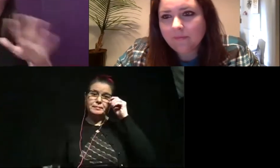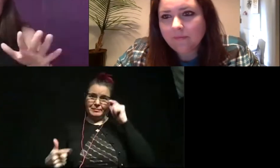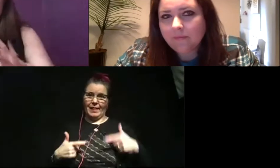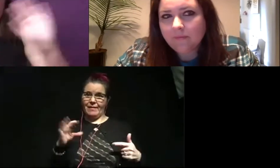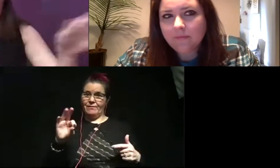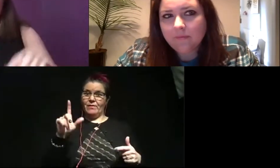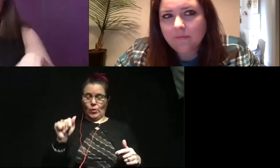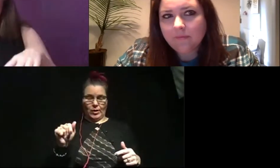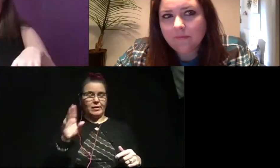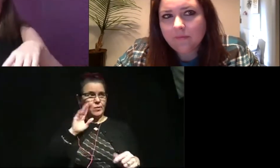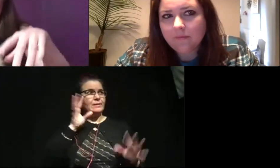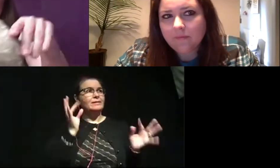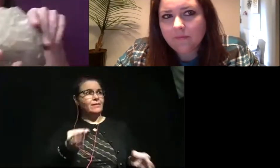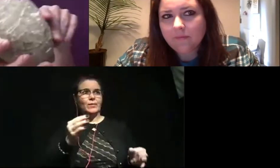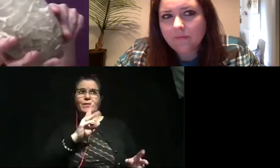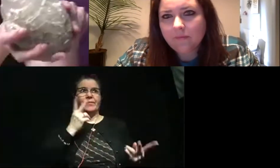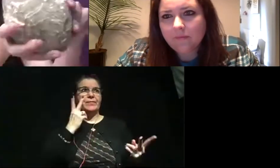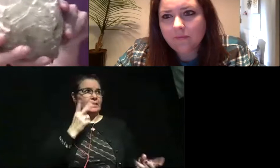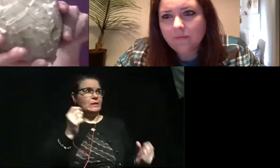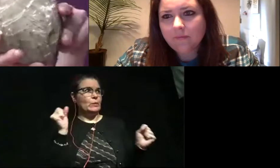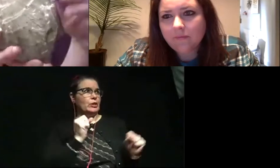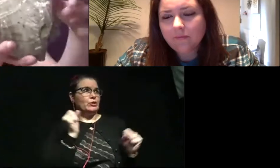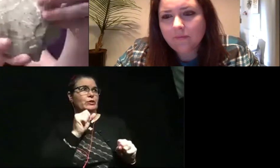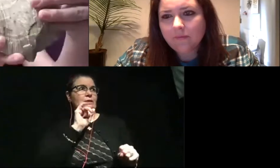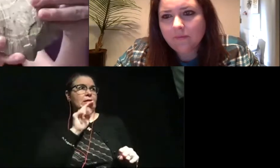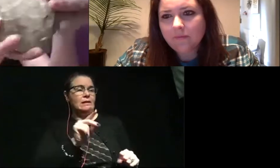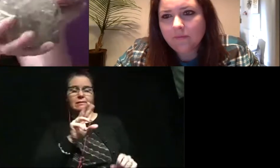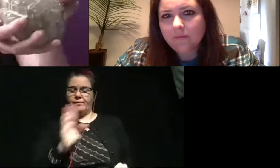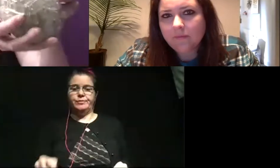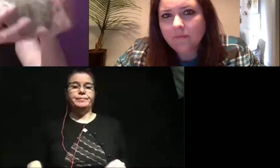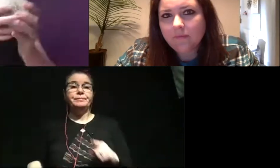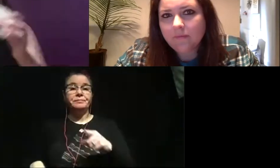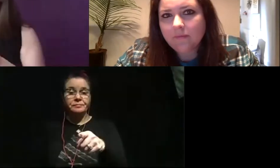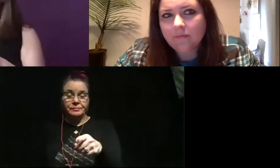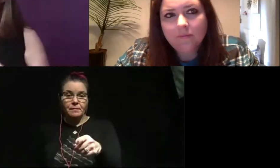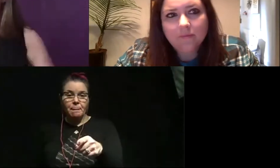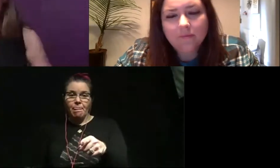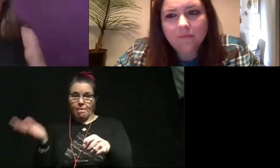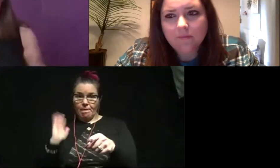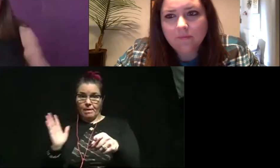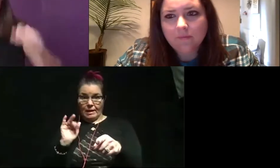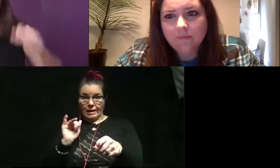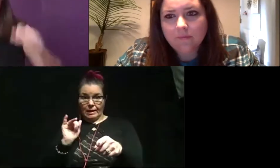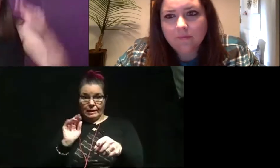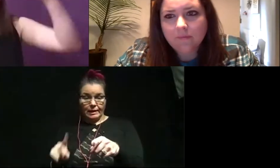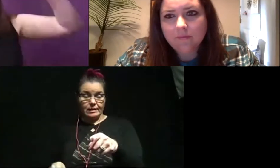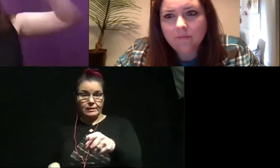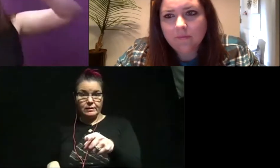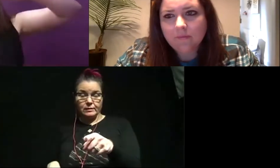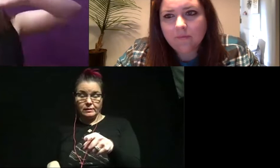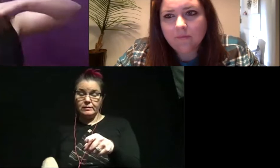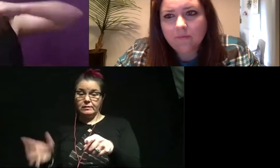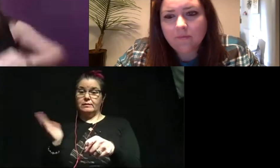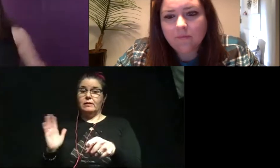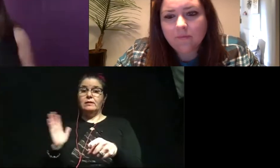and I'm gonna say that no, I would never visit there in the wintertime, okay? So this used to be, Indiana used to be incredibly